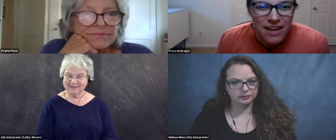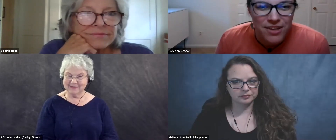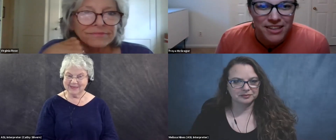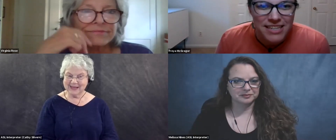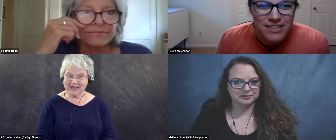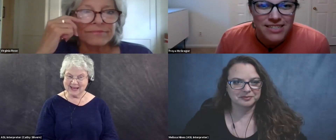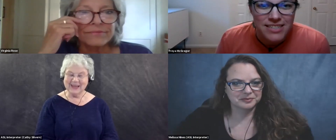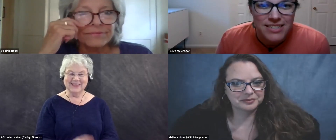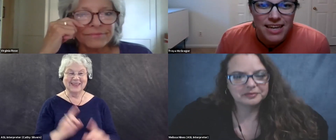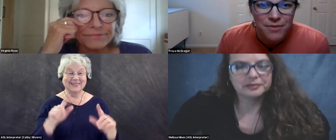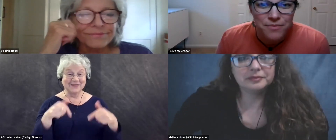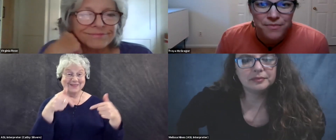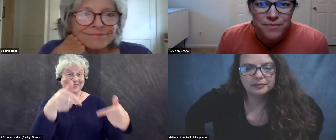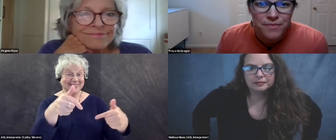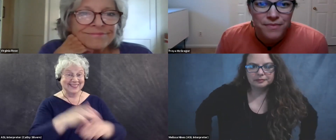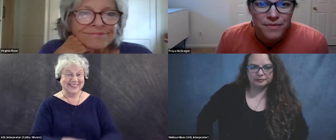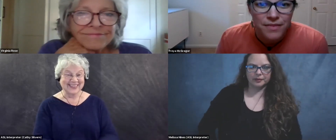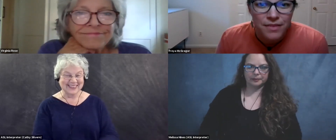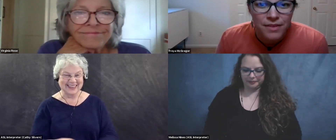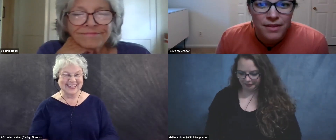sorry. I'm just having a look at these questions. Um,